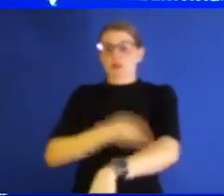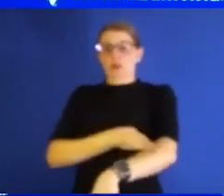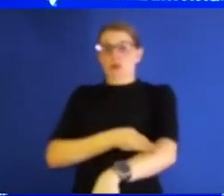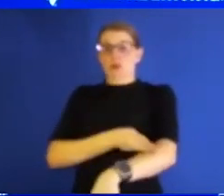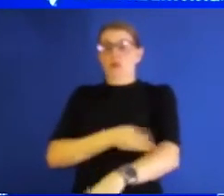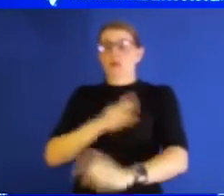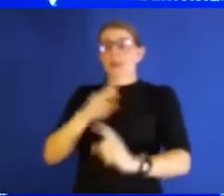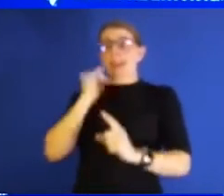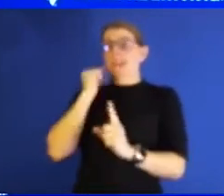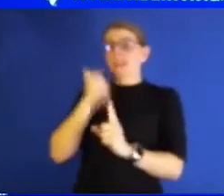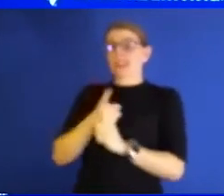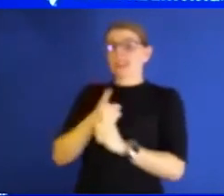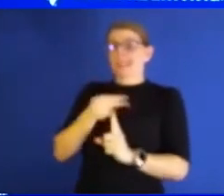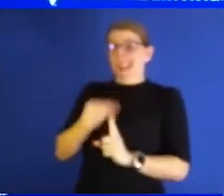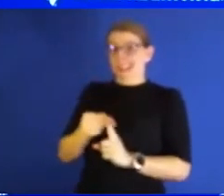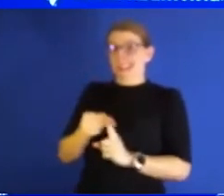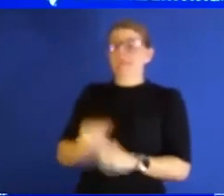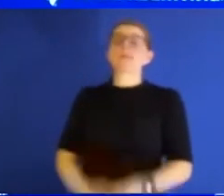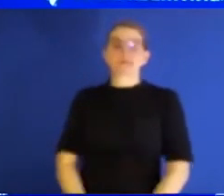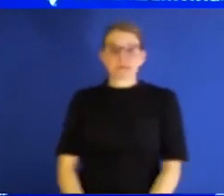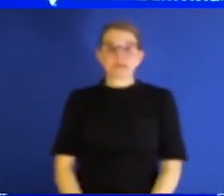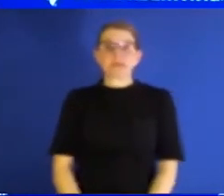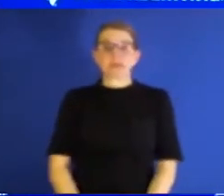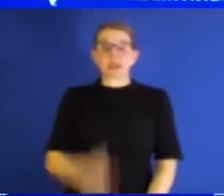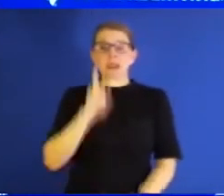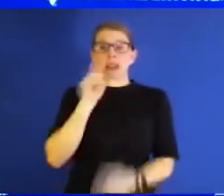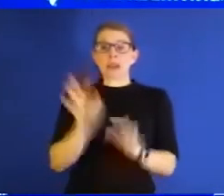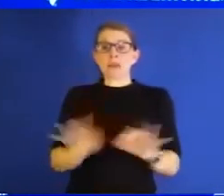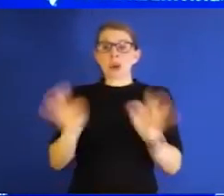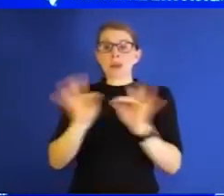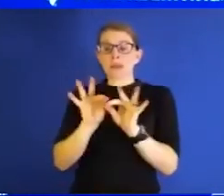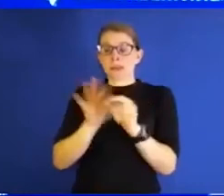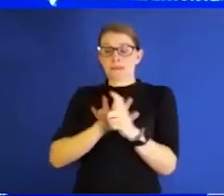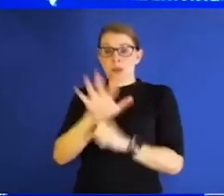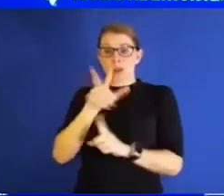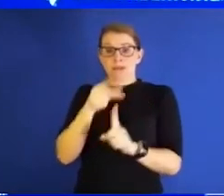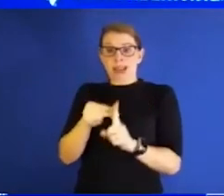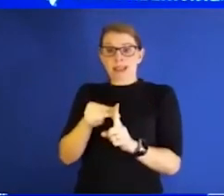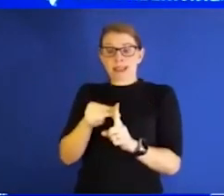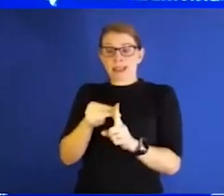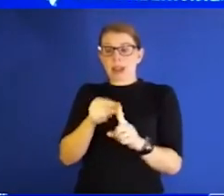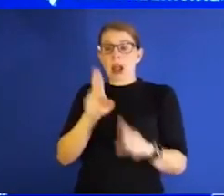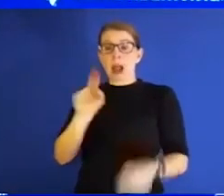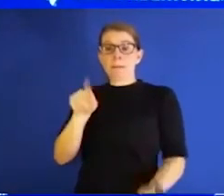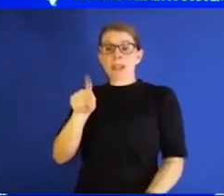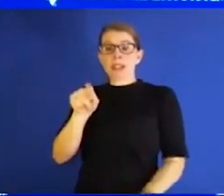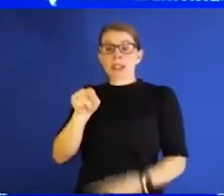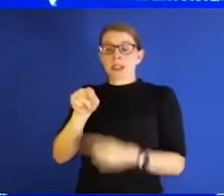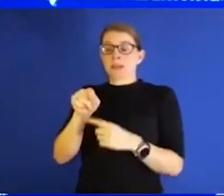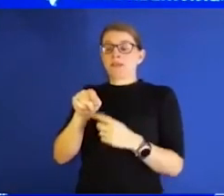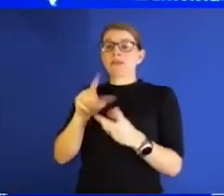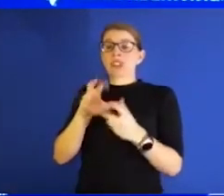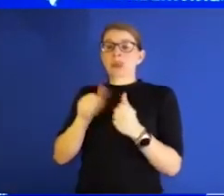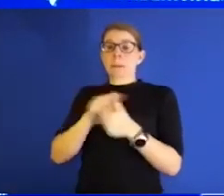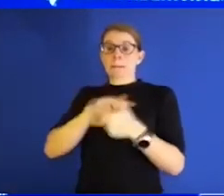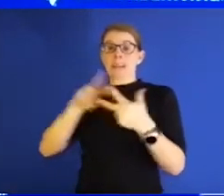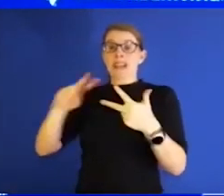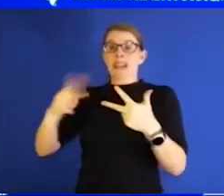if you are vaccinated. So I think it's important to be fully vaccinated. Stay up to date with your vaccination meeting. Get that